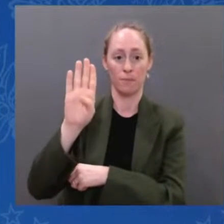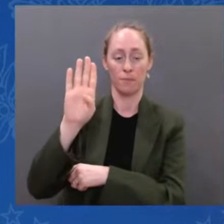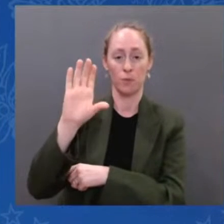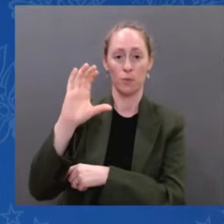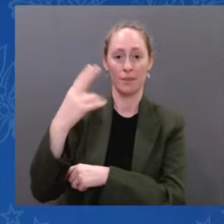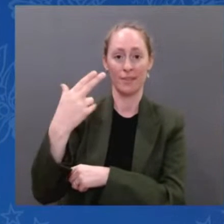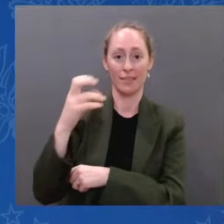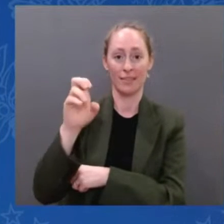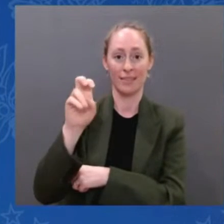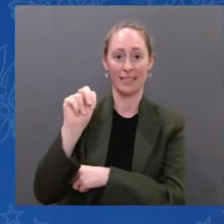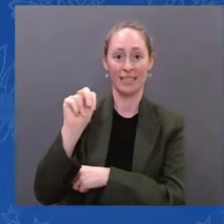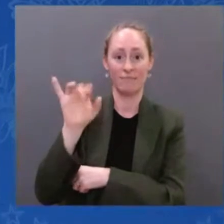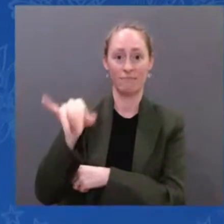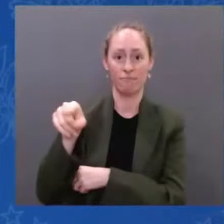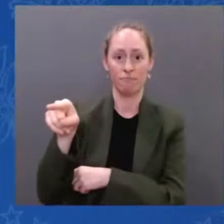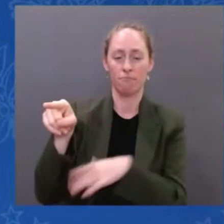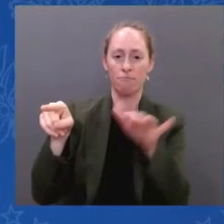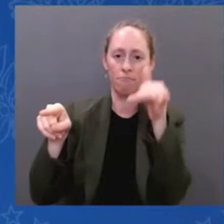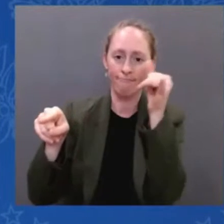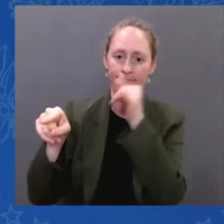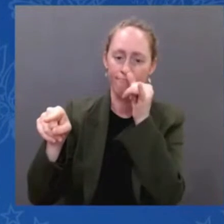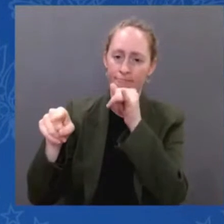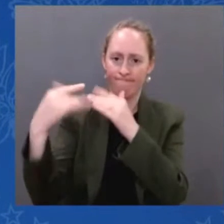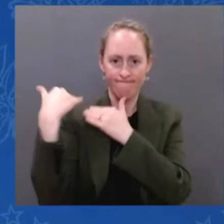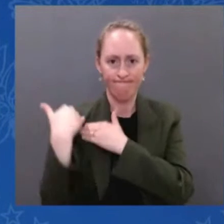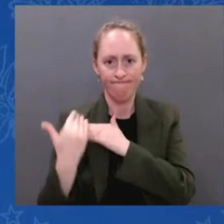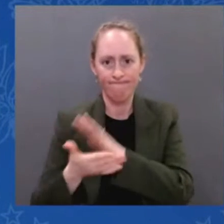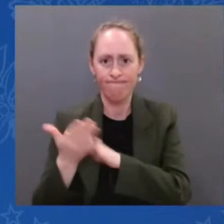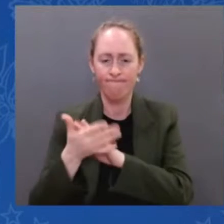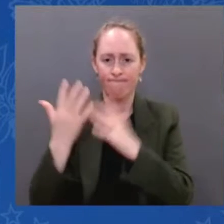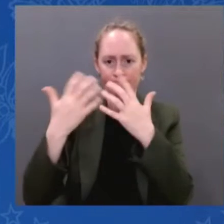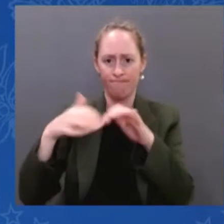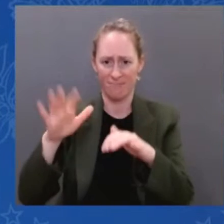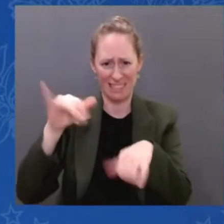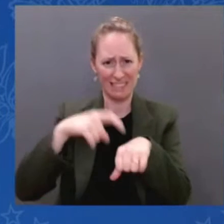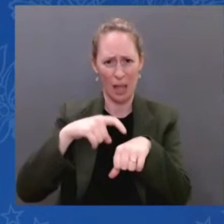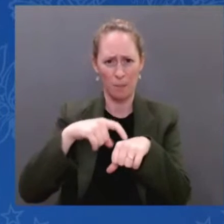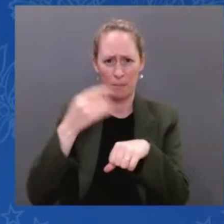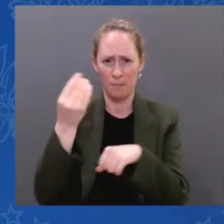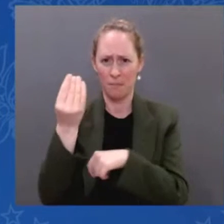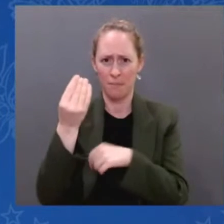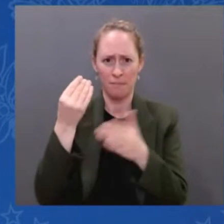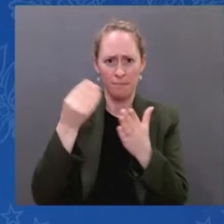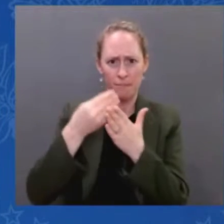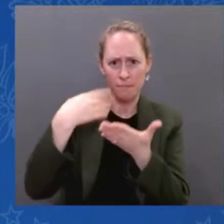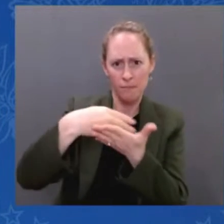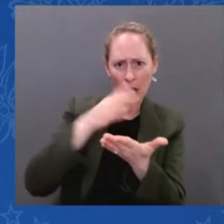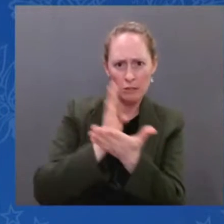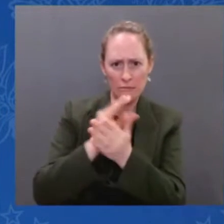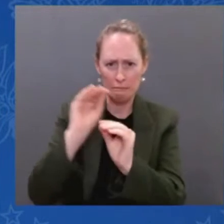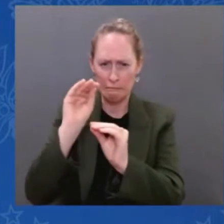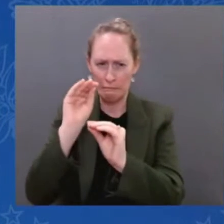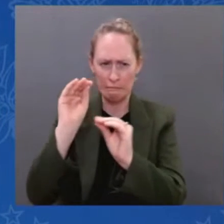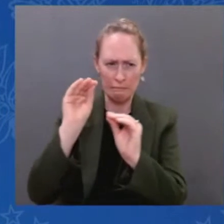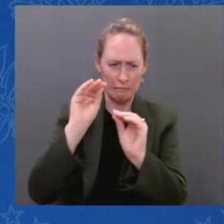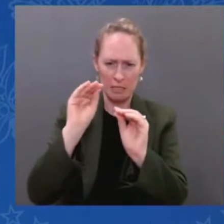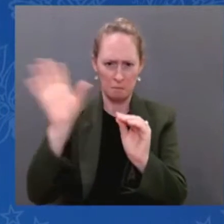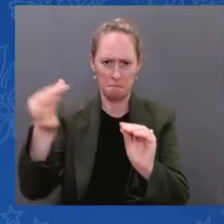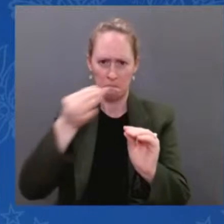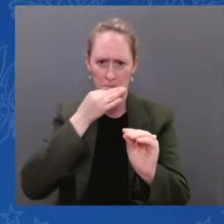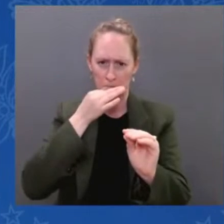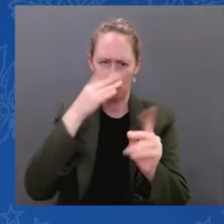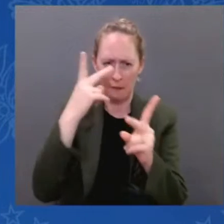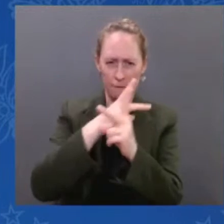meet to direct it. And the result is what you've seen. So what an incredible